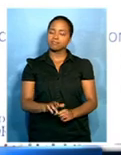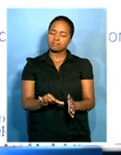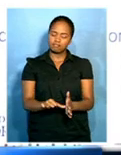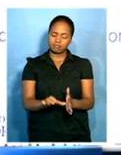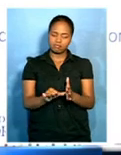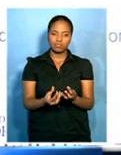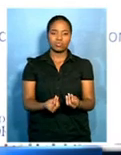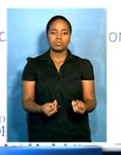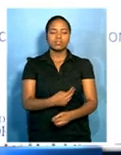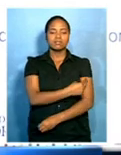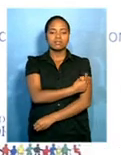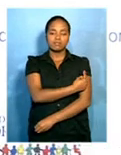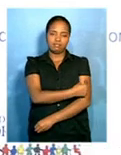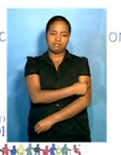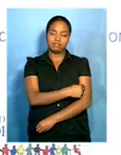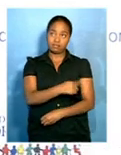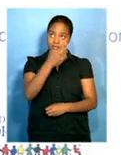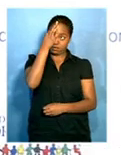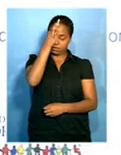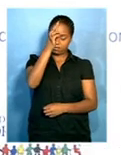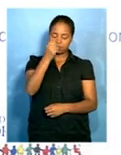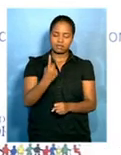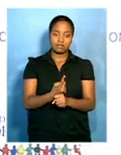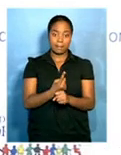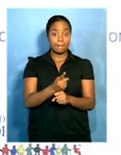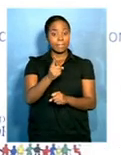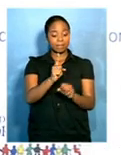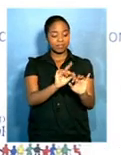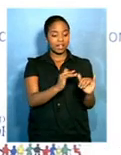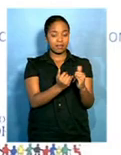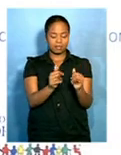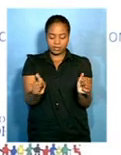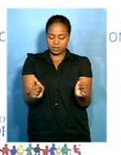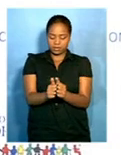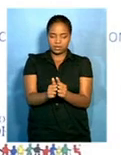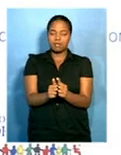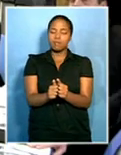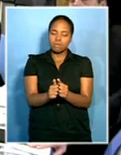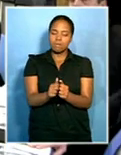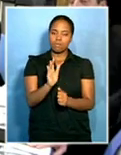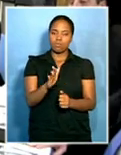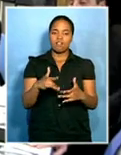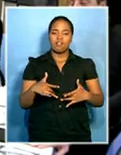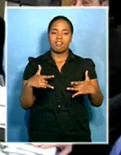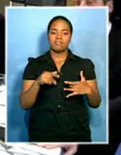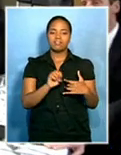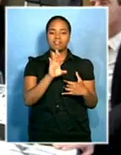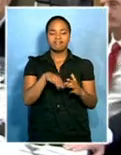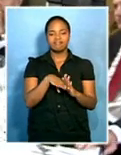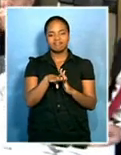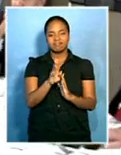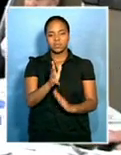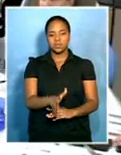The government, we have always believed that partnerships with the private sector will go a long way towards improving the health status of our people. The U.S.